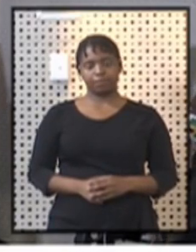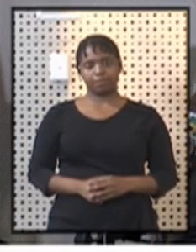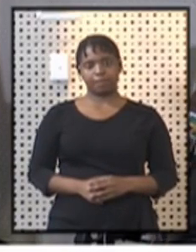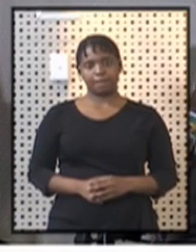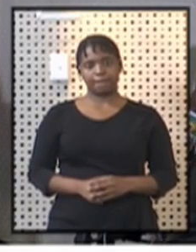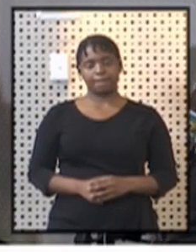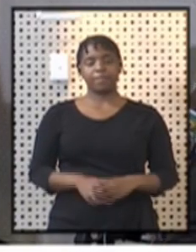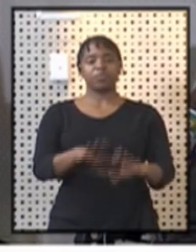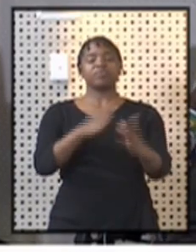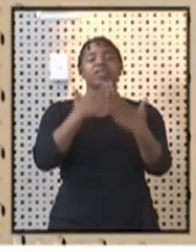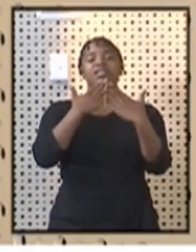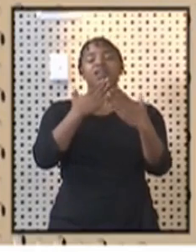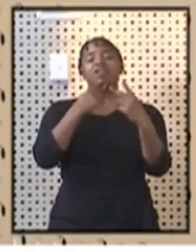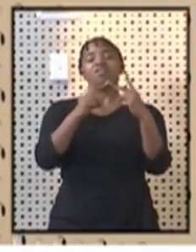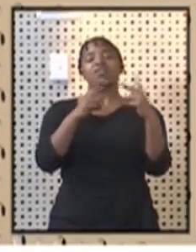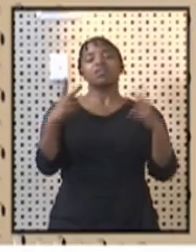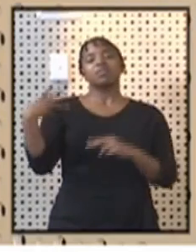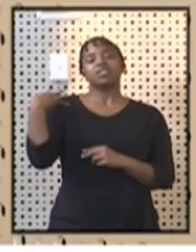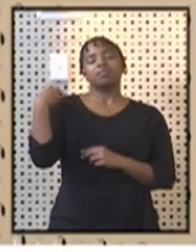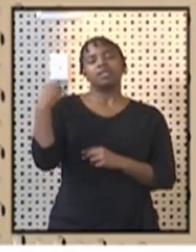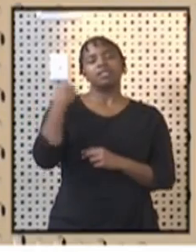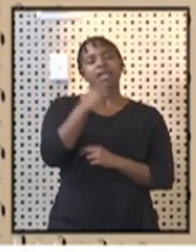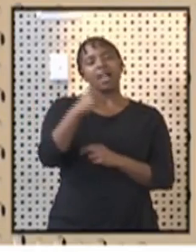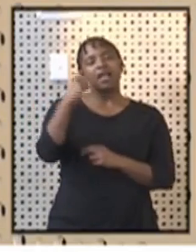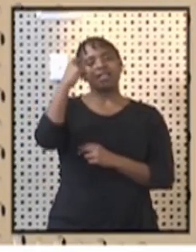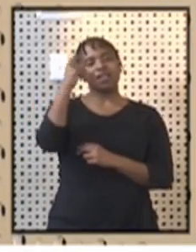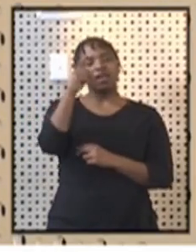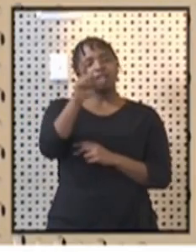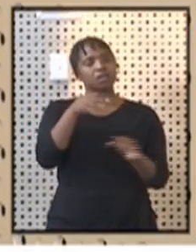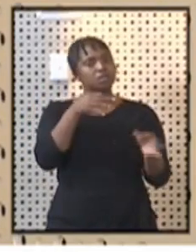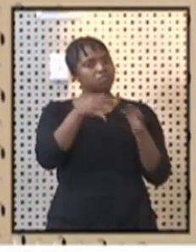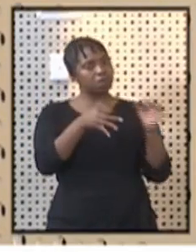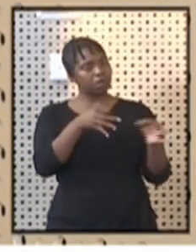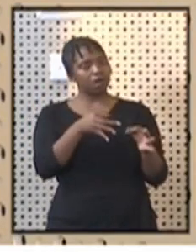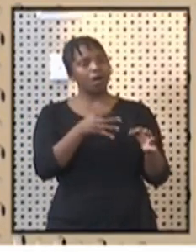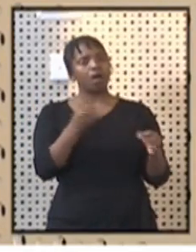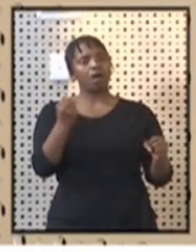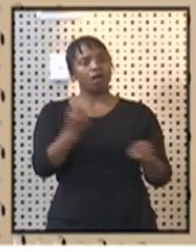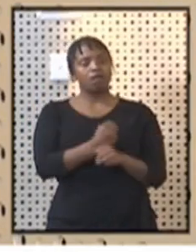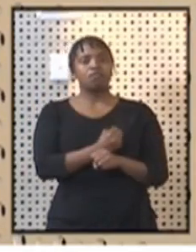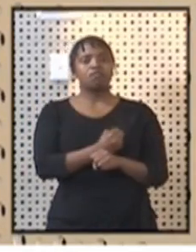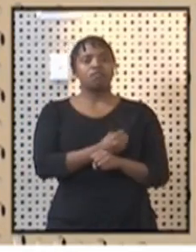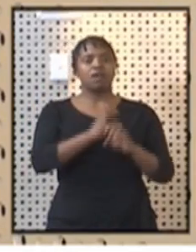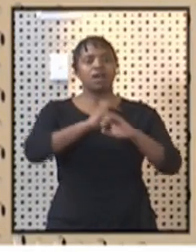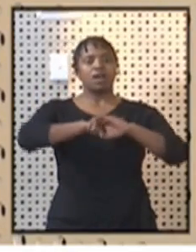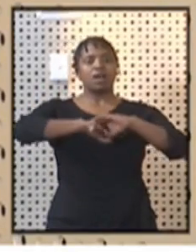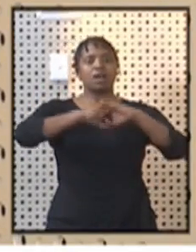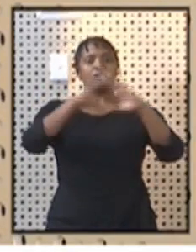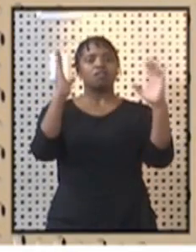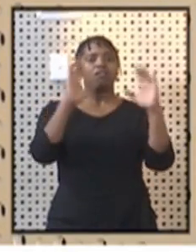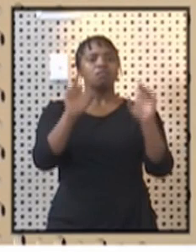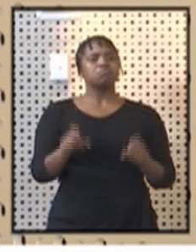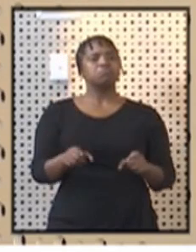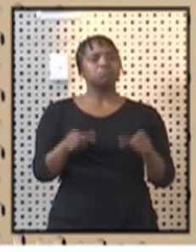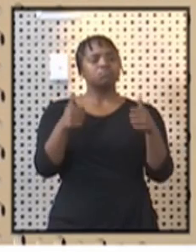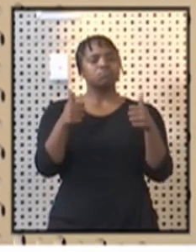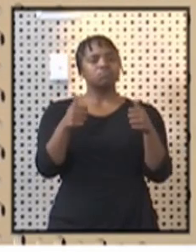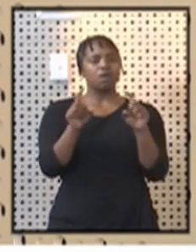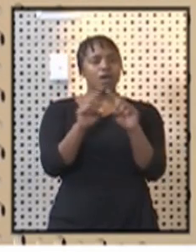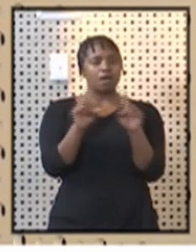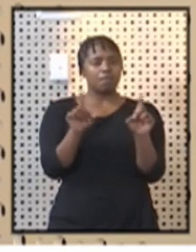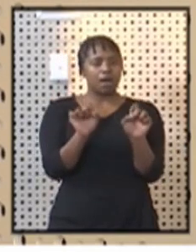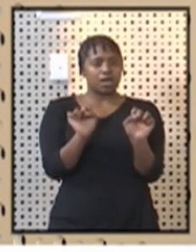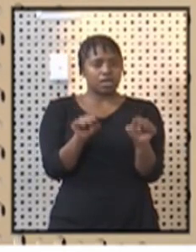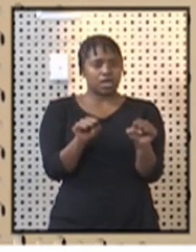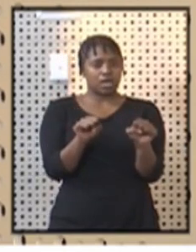Thank you very much, Minister. I think the explanation has been quite clear and well received. But can I